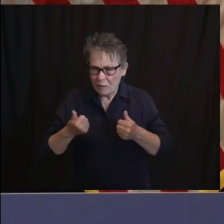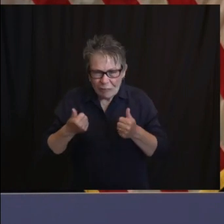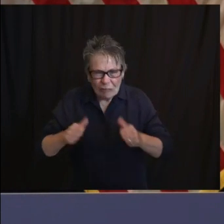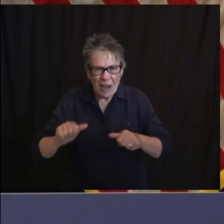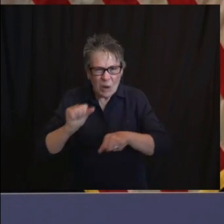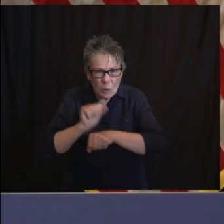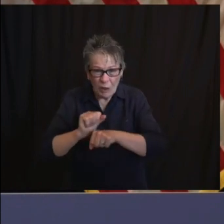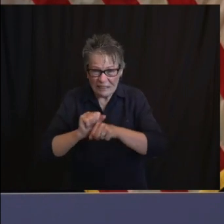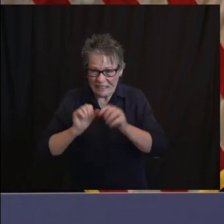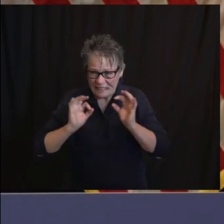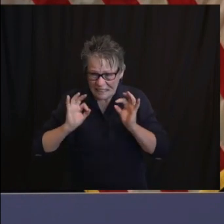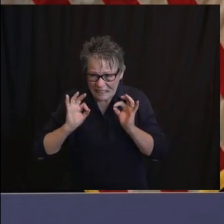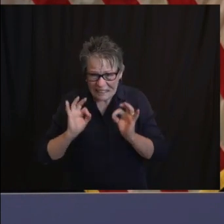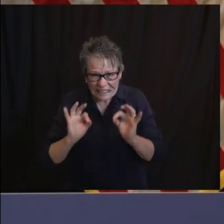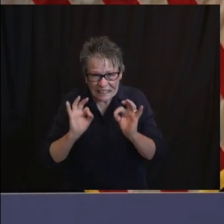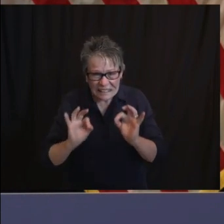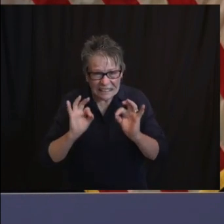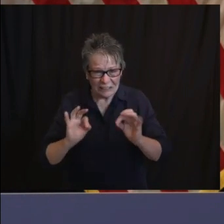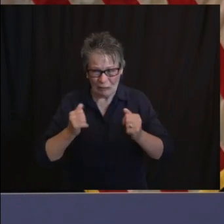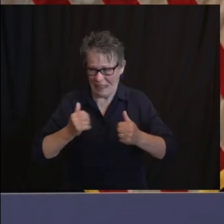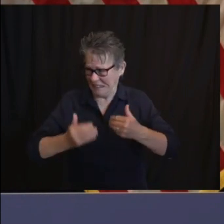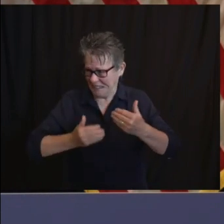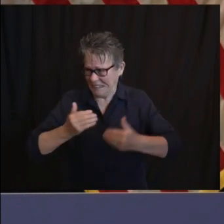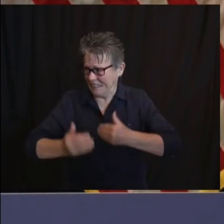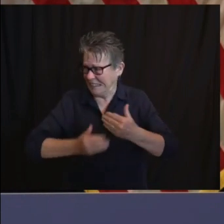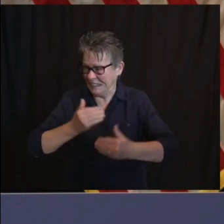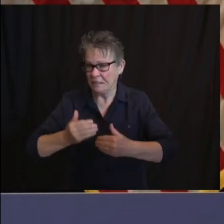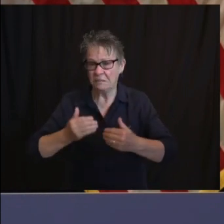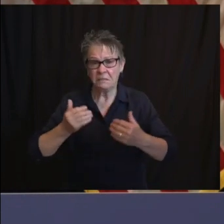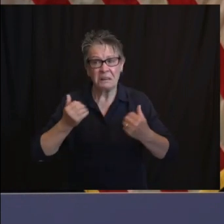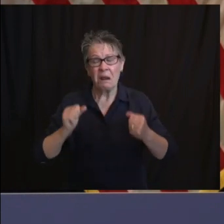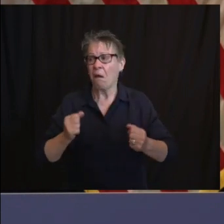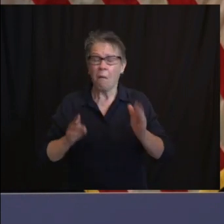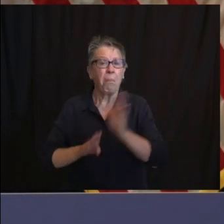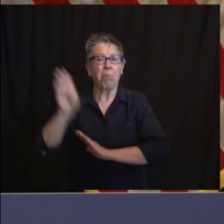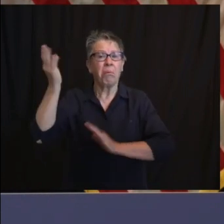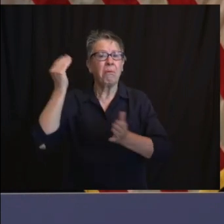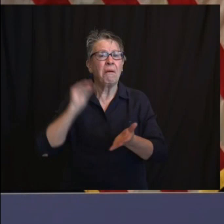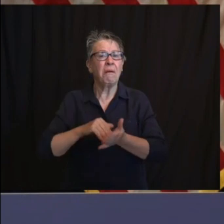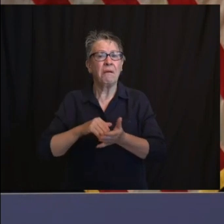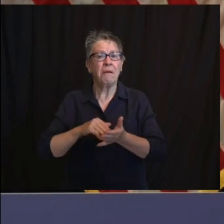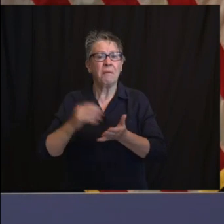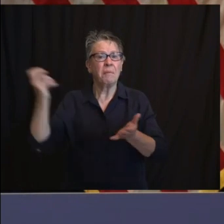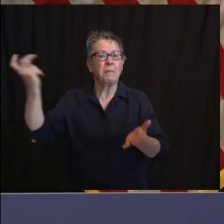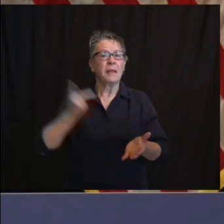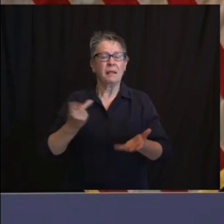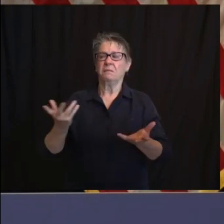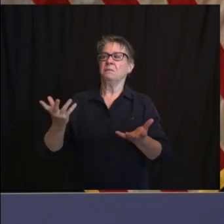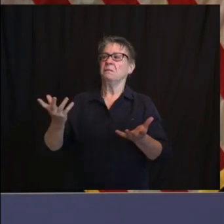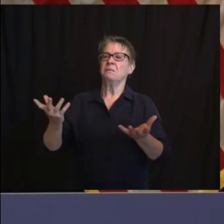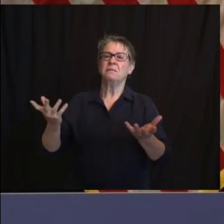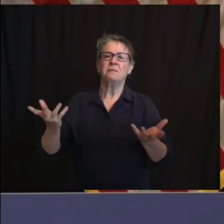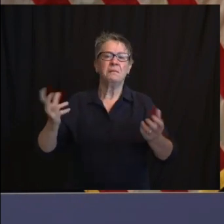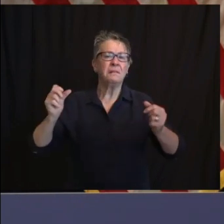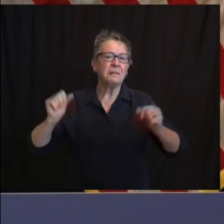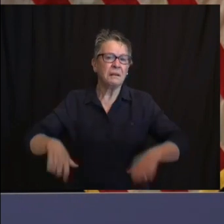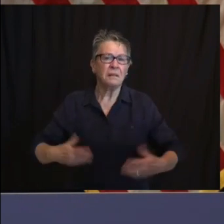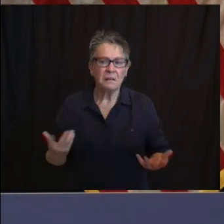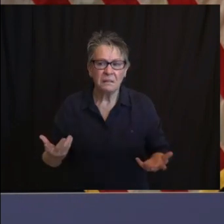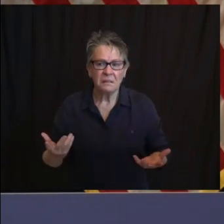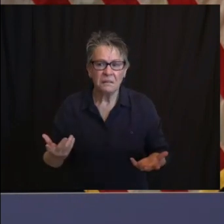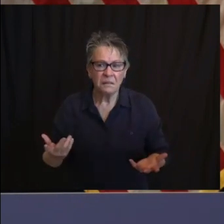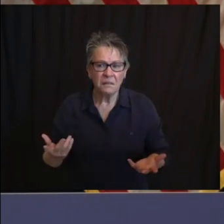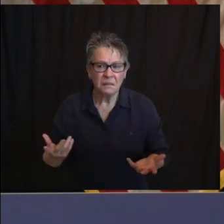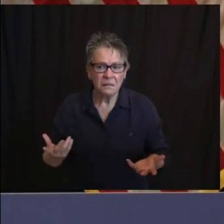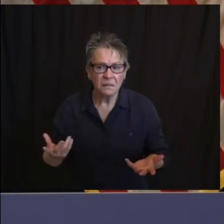at us. The question is, do you have the testing, tracing, isolation trifecta in place to contain it, to